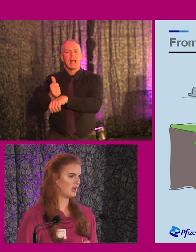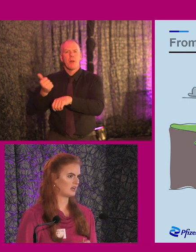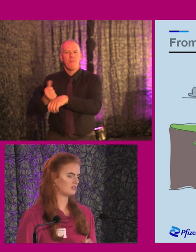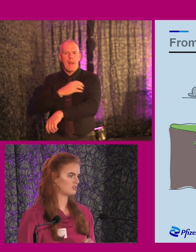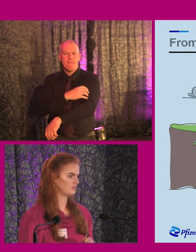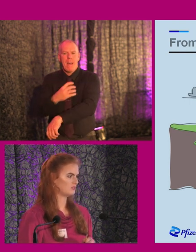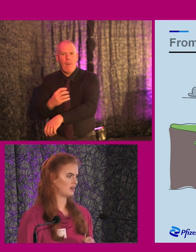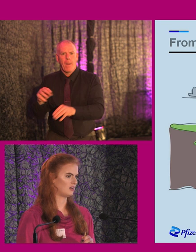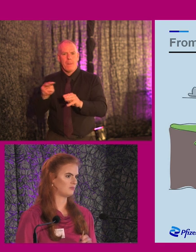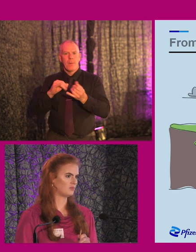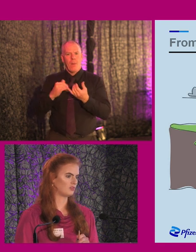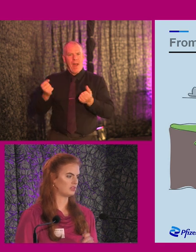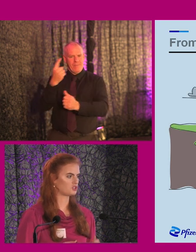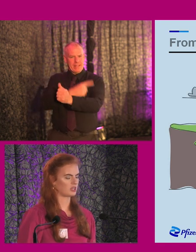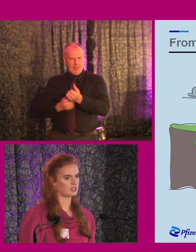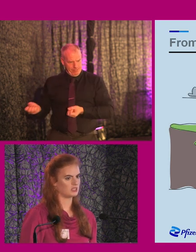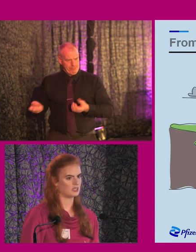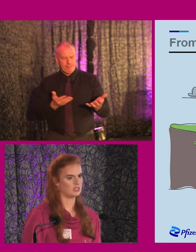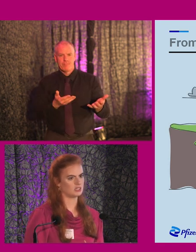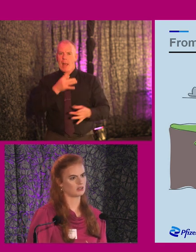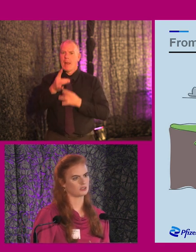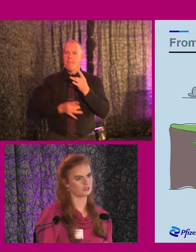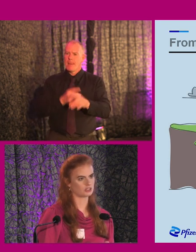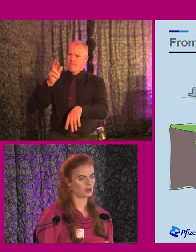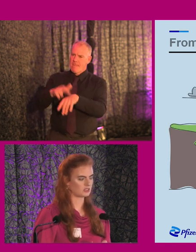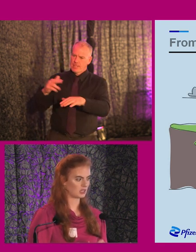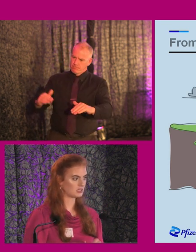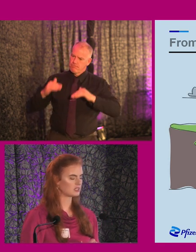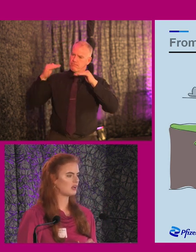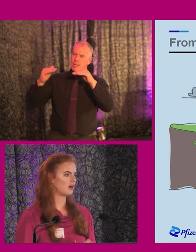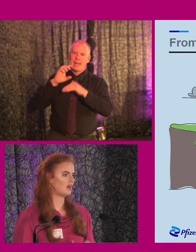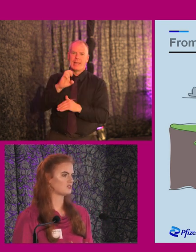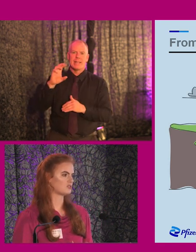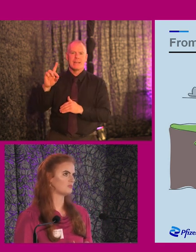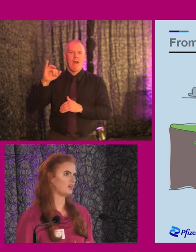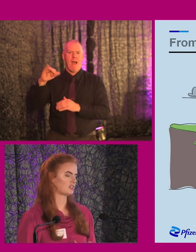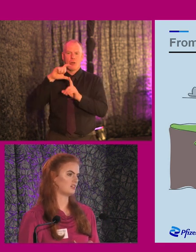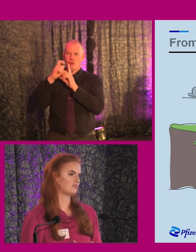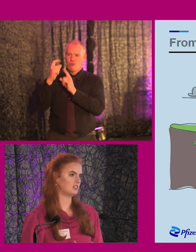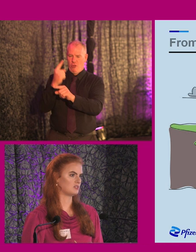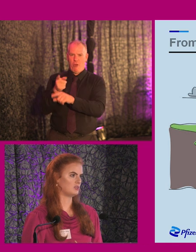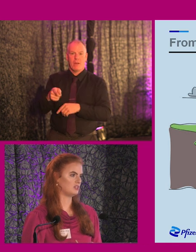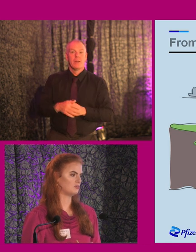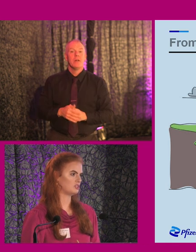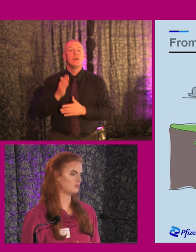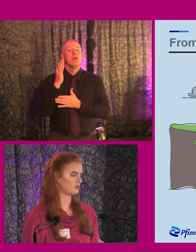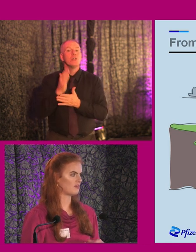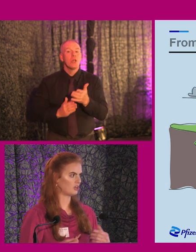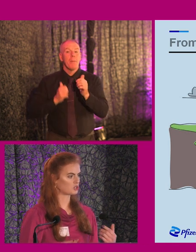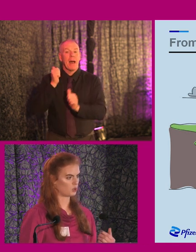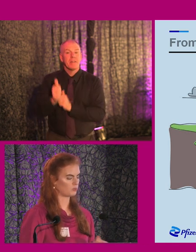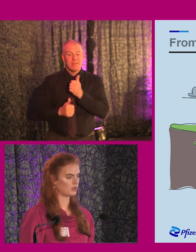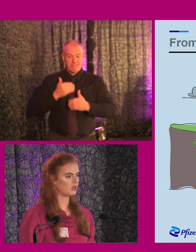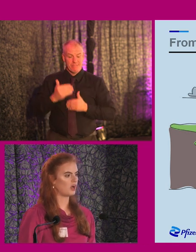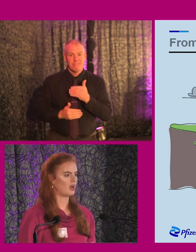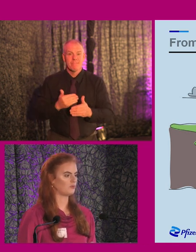and to really strengthen the ED&I culture on site. So some of the activities we would do. So every